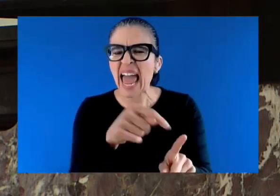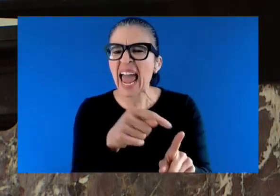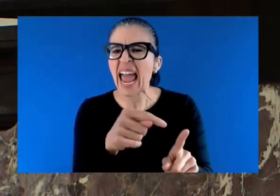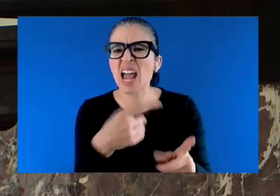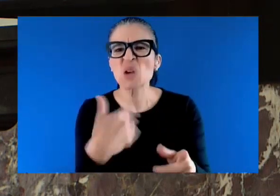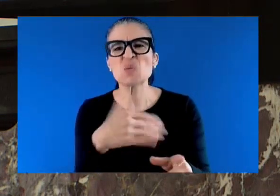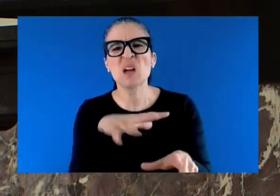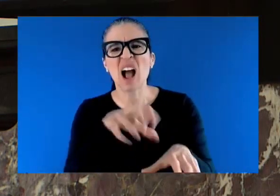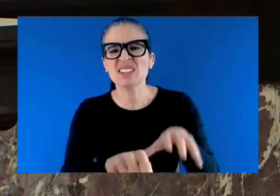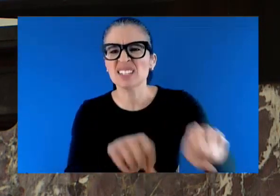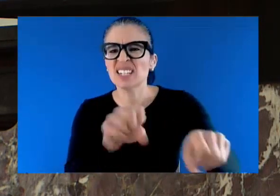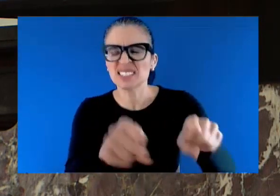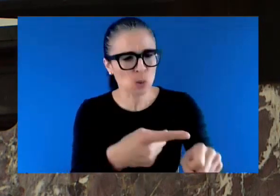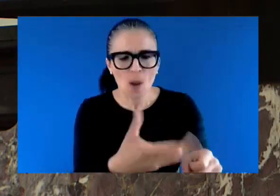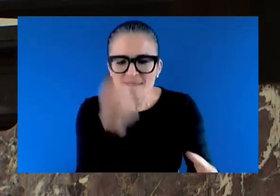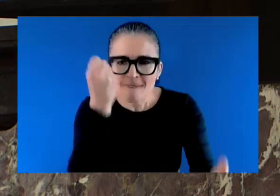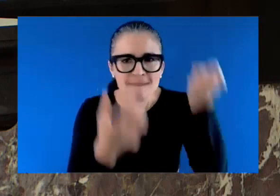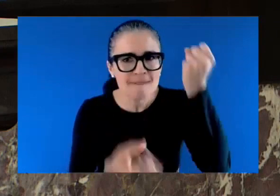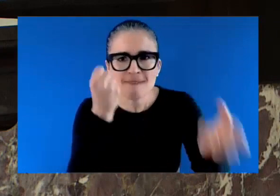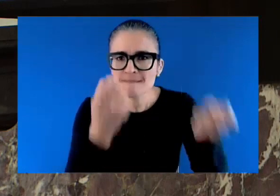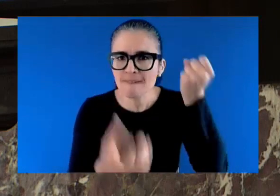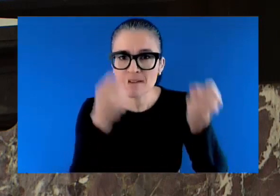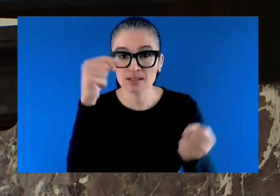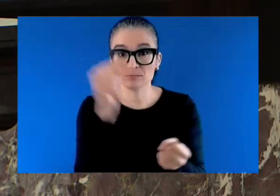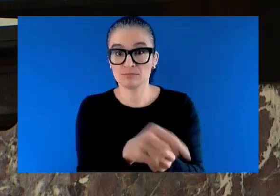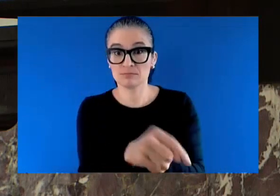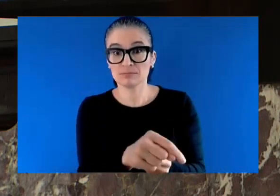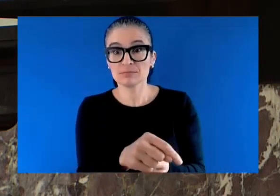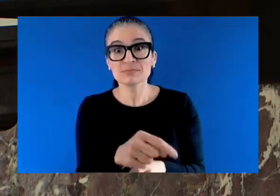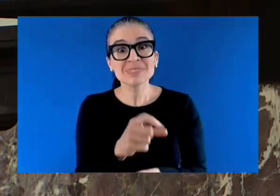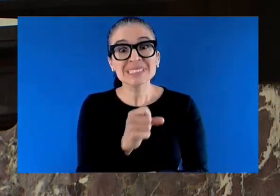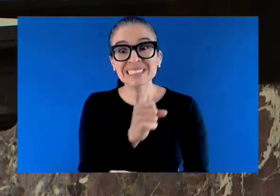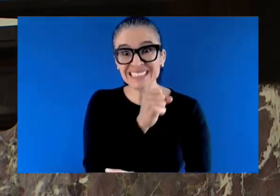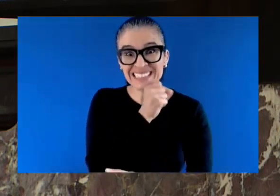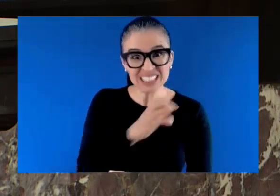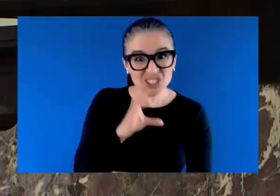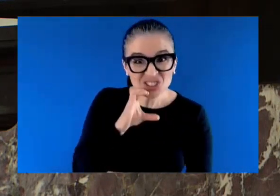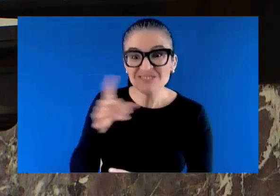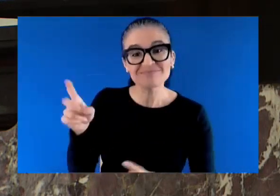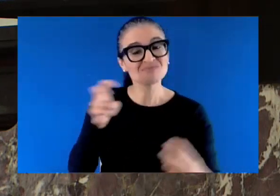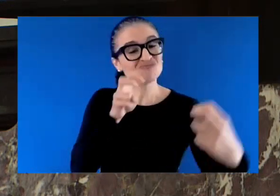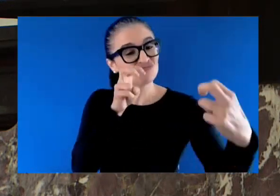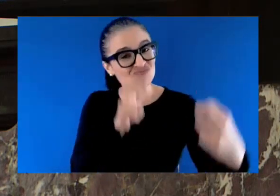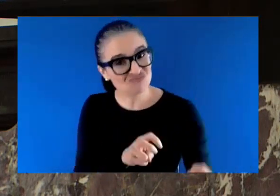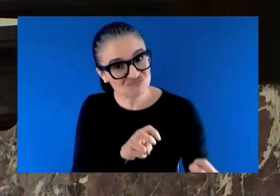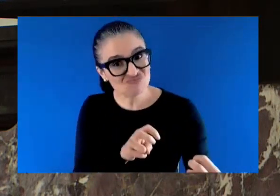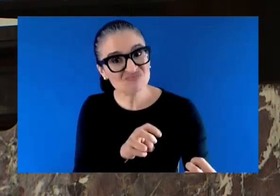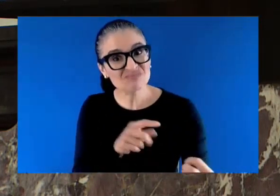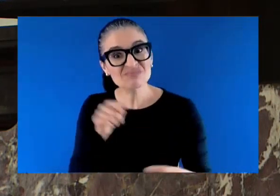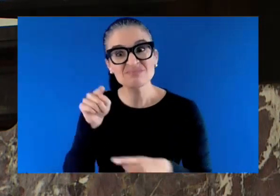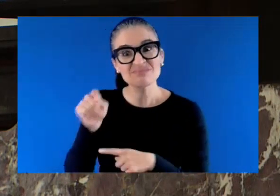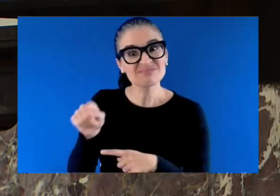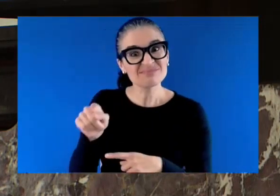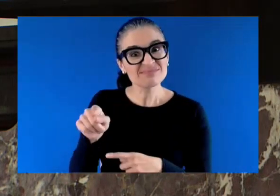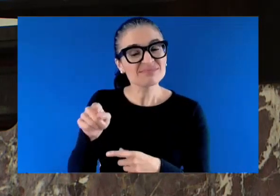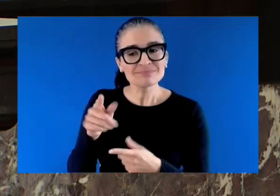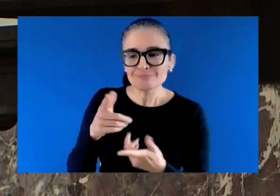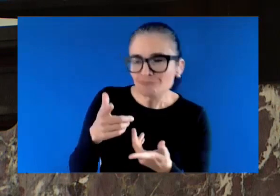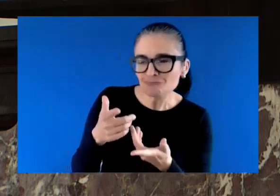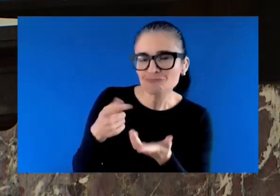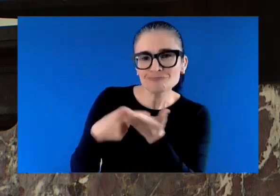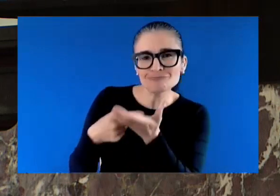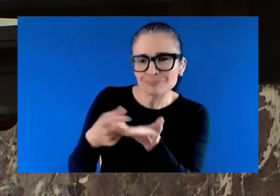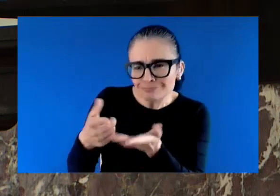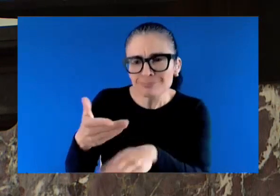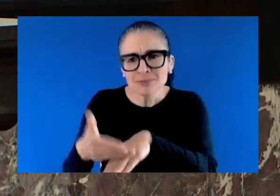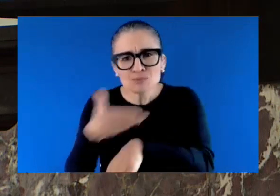their time to help other seniors improve their English and self-care. Chinese-Canadian's contribution serves as a great reminder of